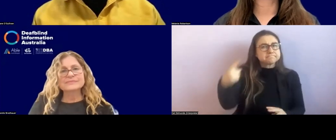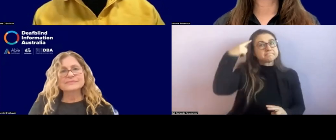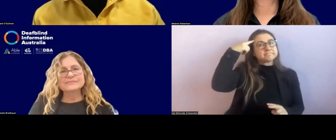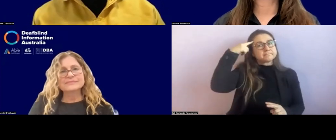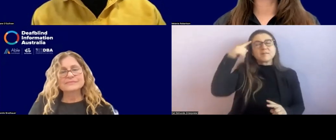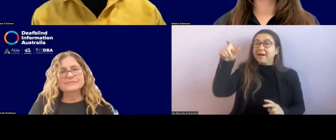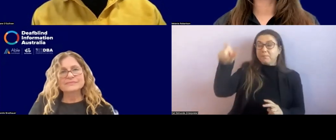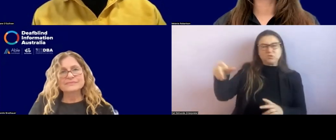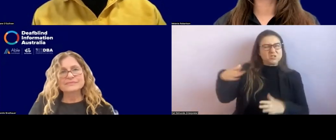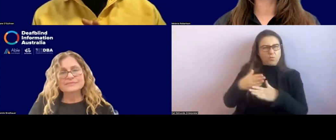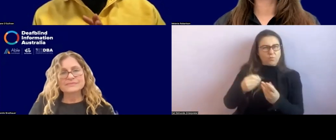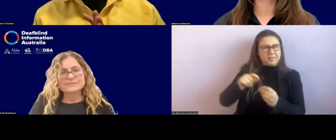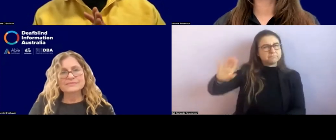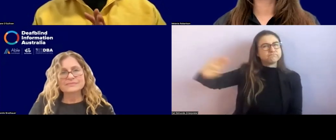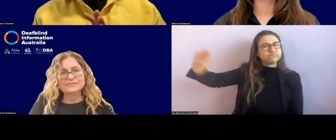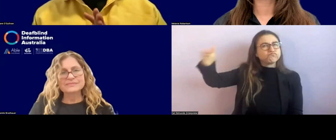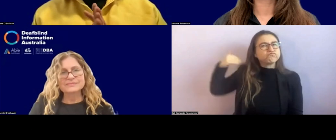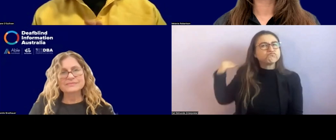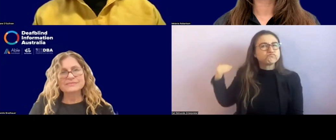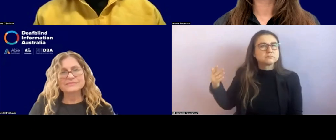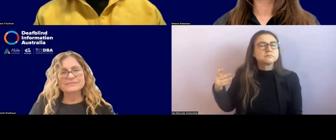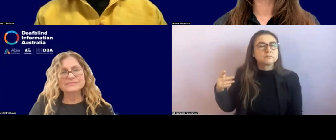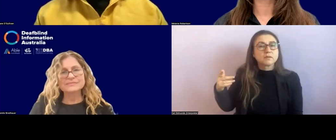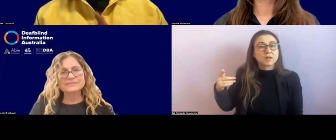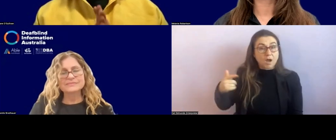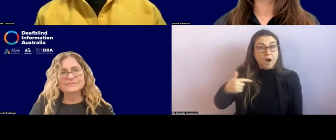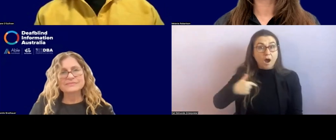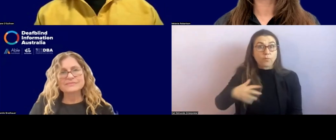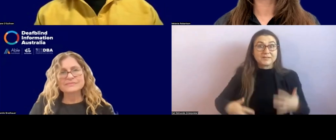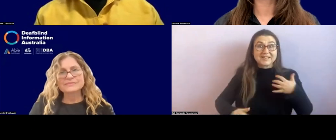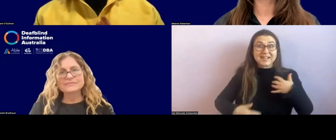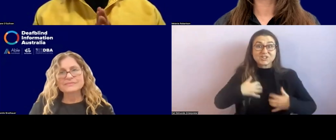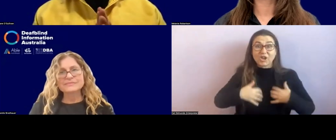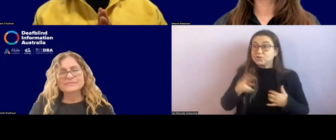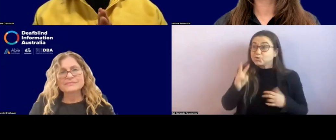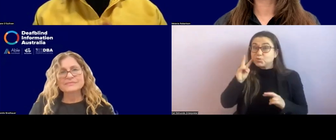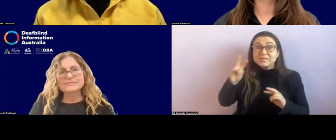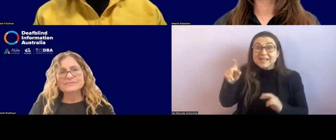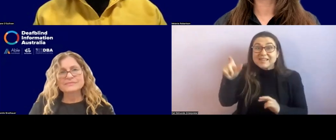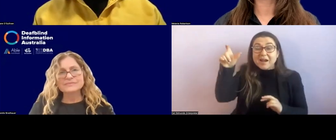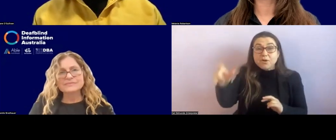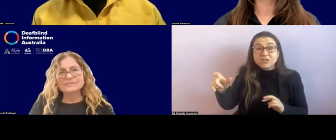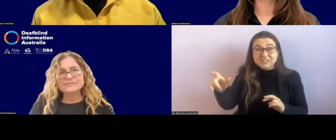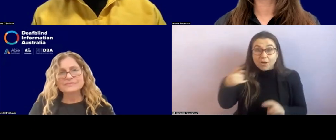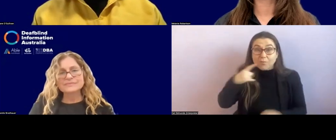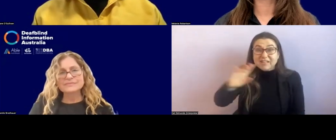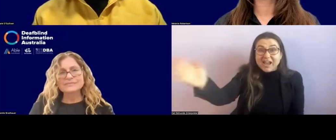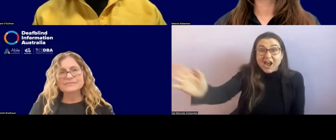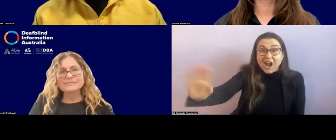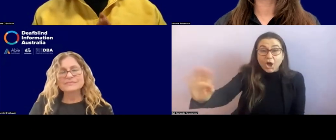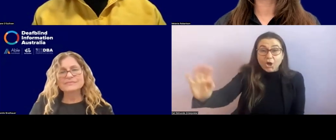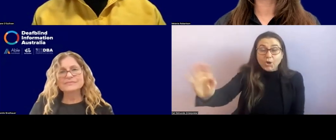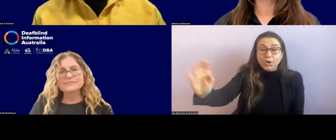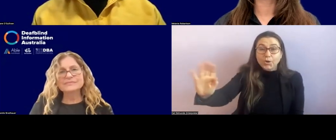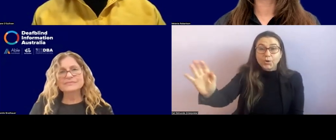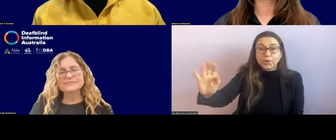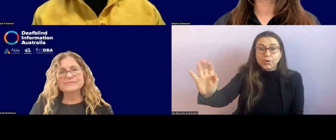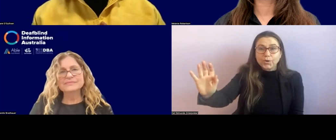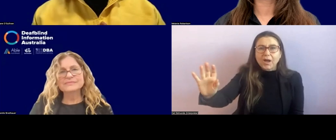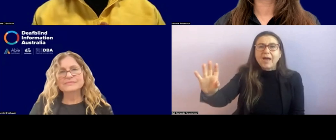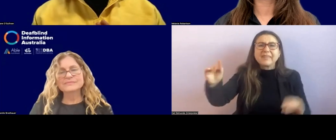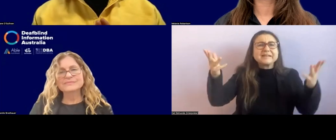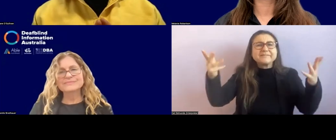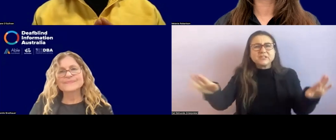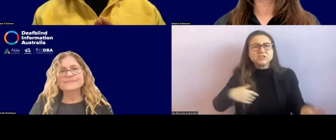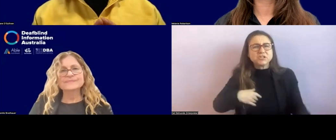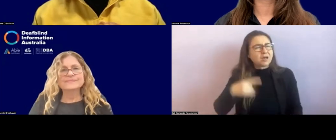many years ago, and, um, I was excited to see this person. And I was saying hello. Um, and afterwards I